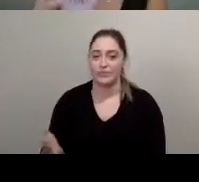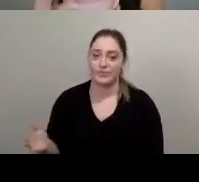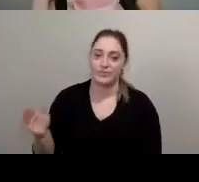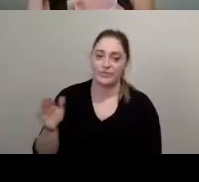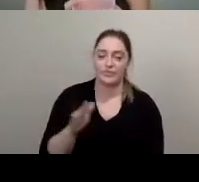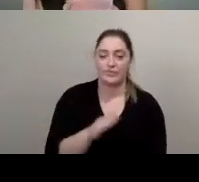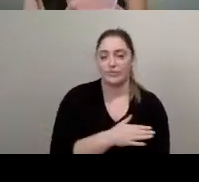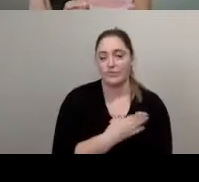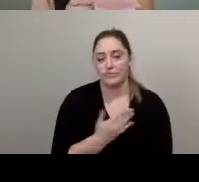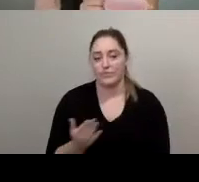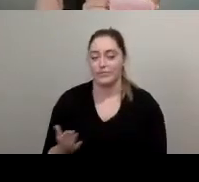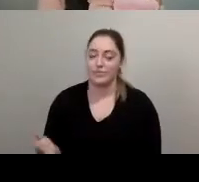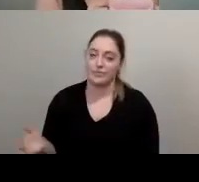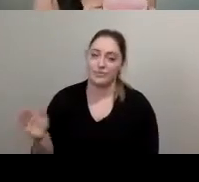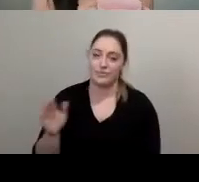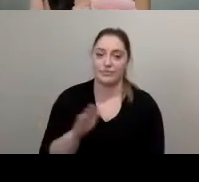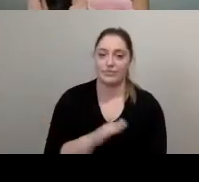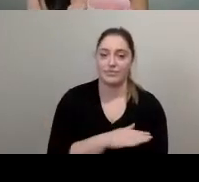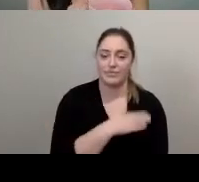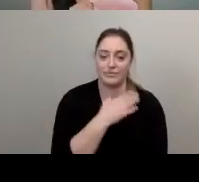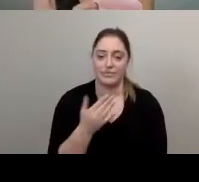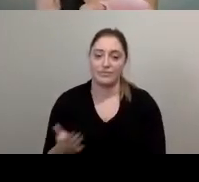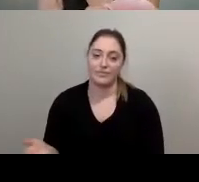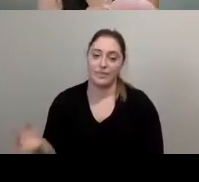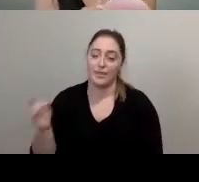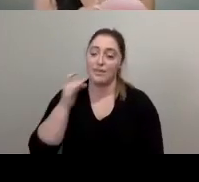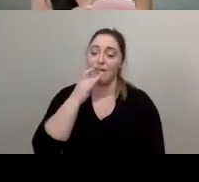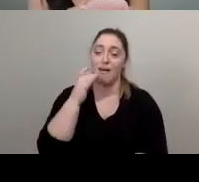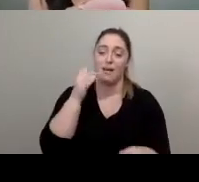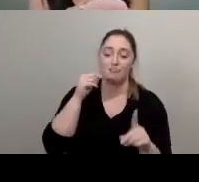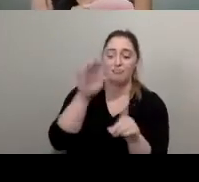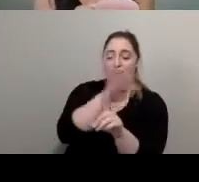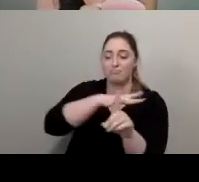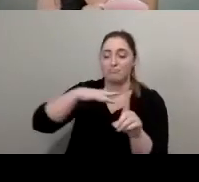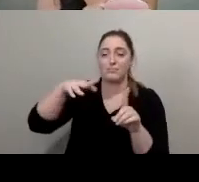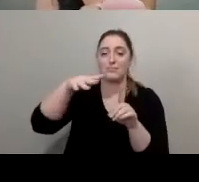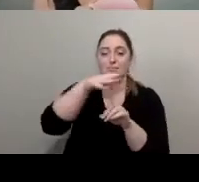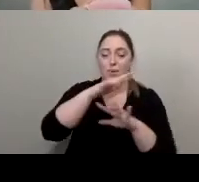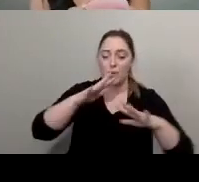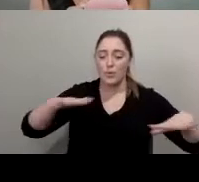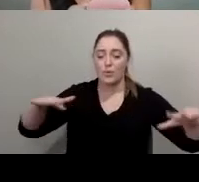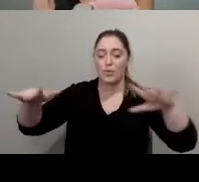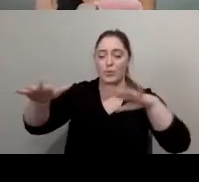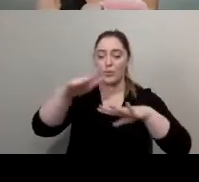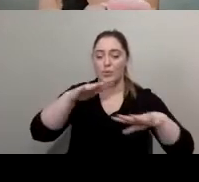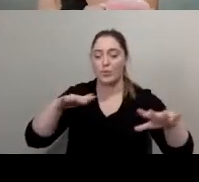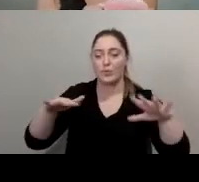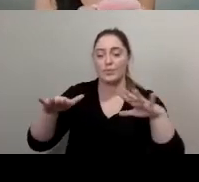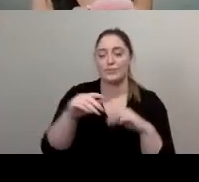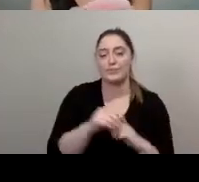civil twilight, and born Tom, the importance that you're